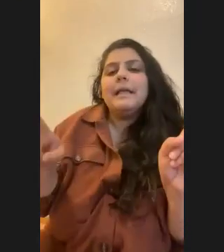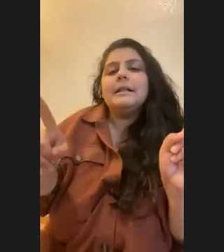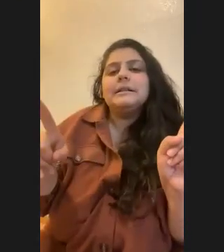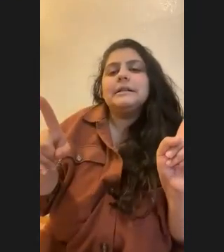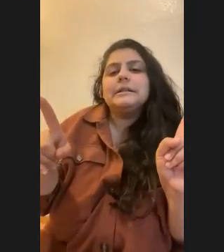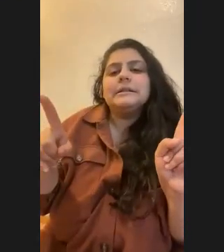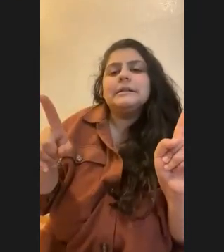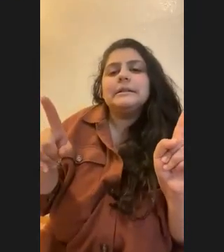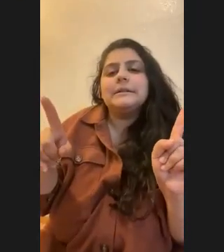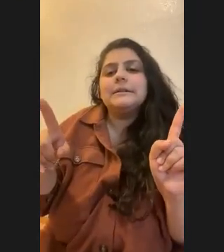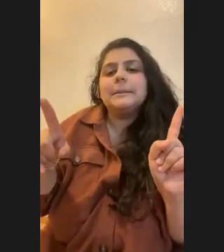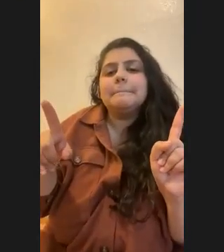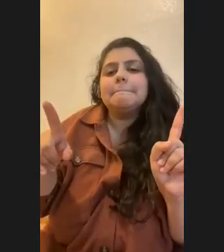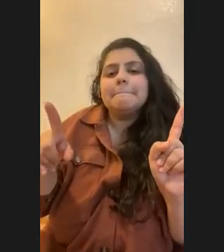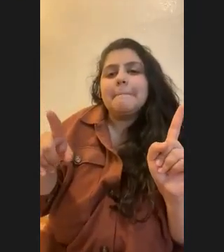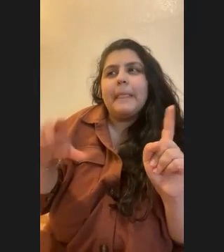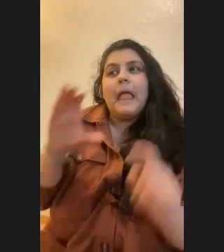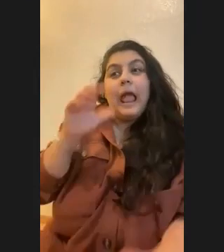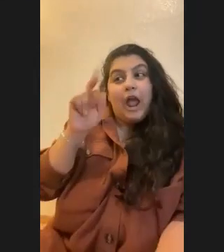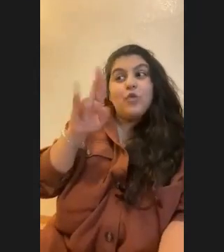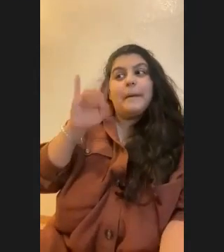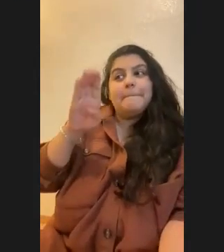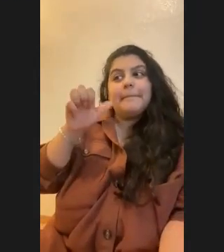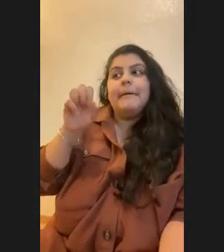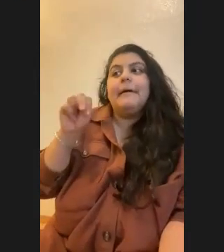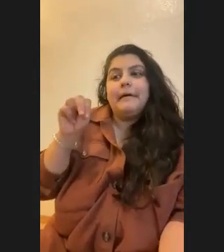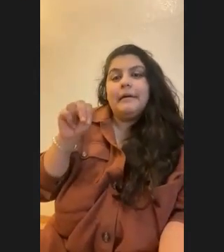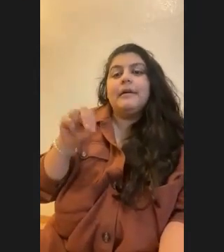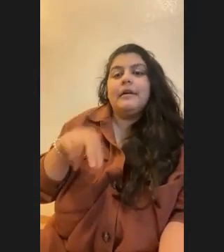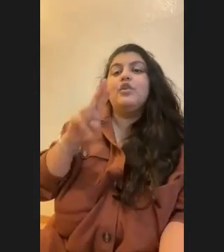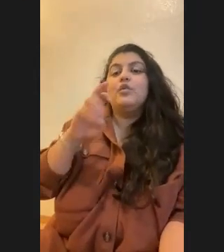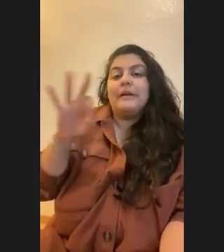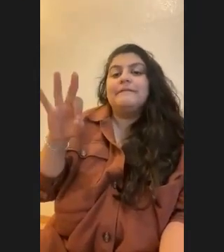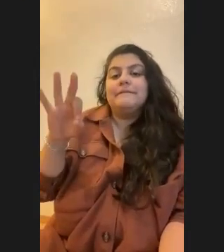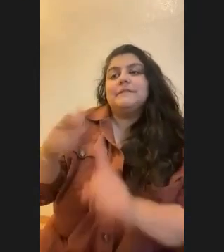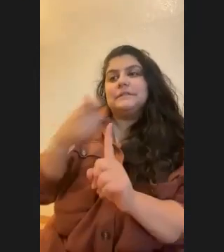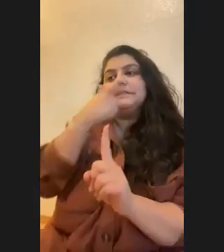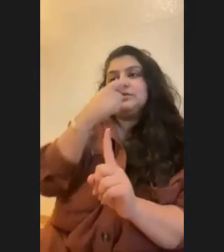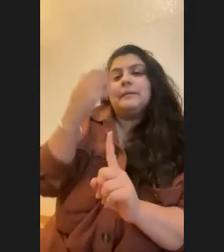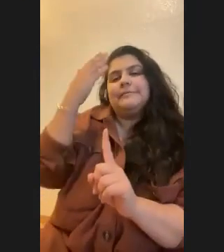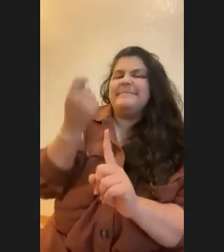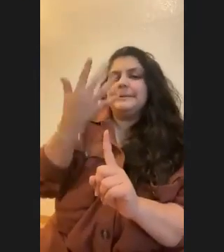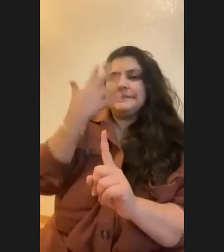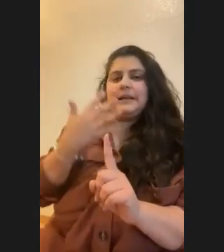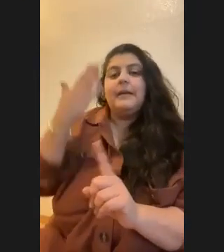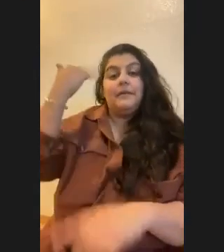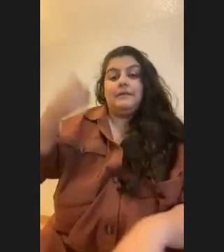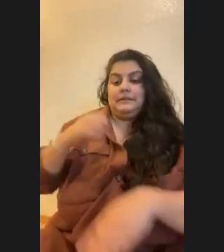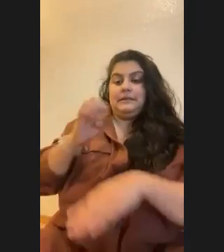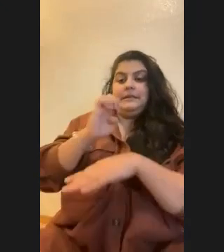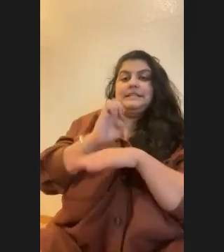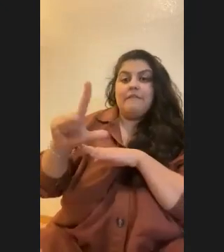think the Caribbean reef is really interesting in a sad way. I would just snorkeled a bit in San Salvador and